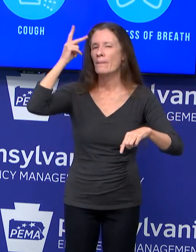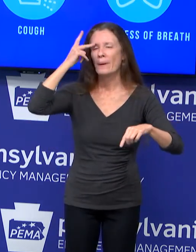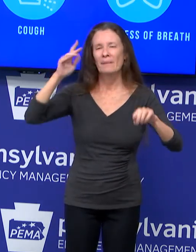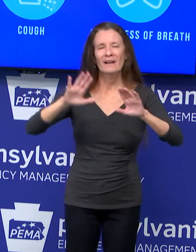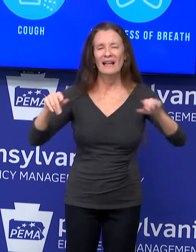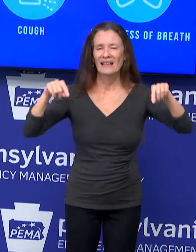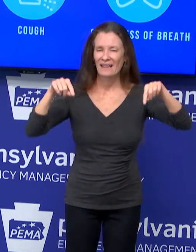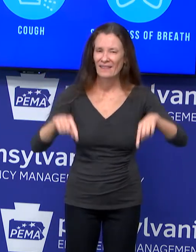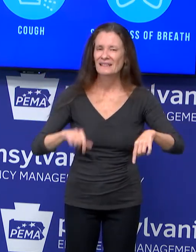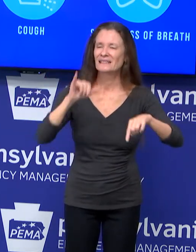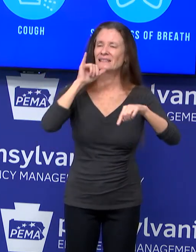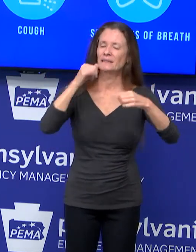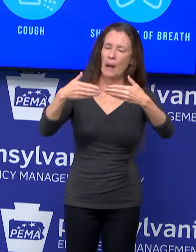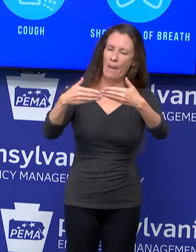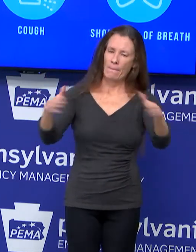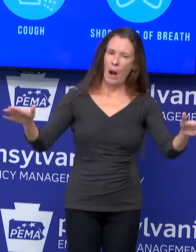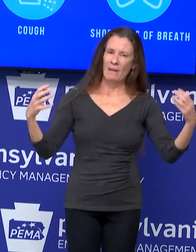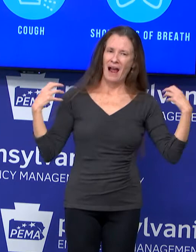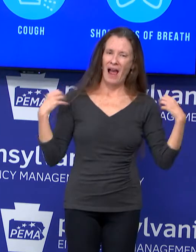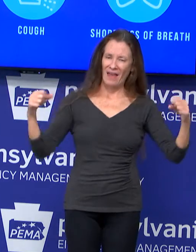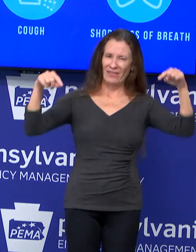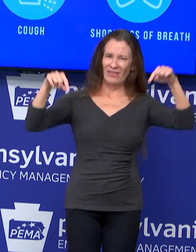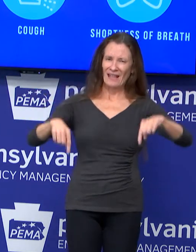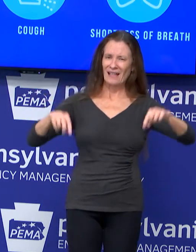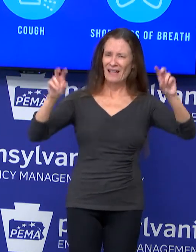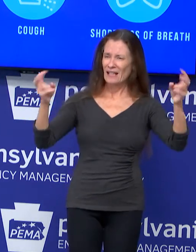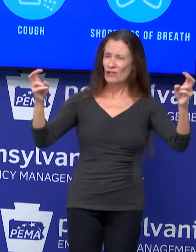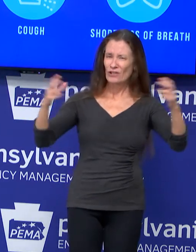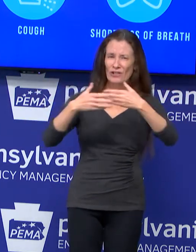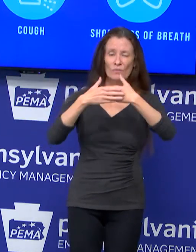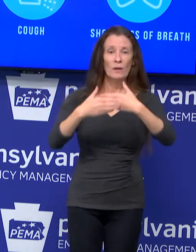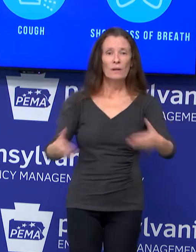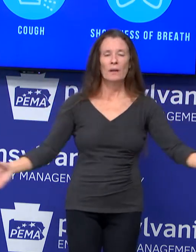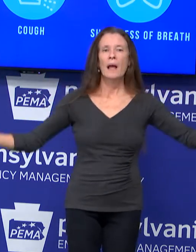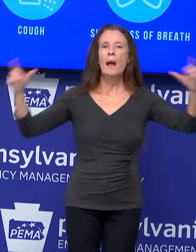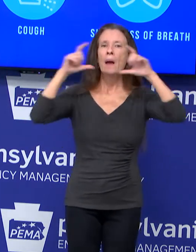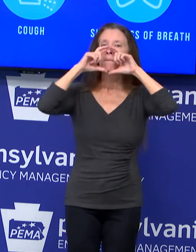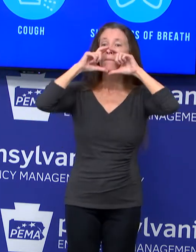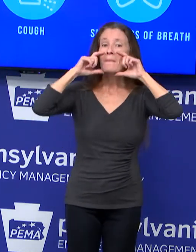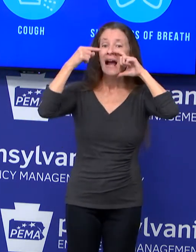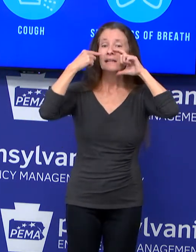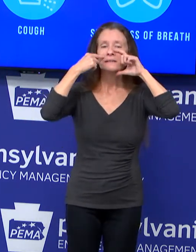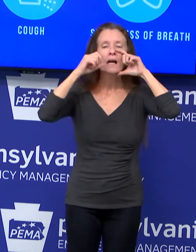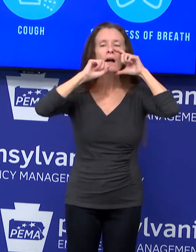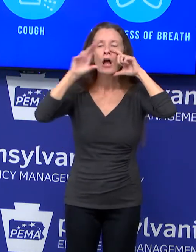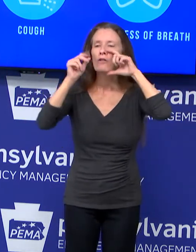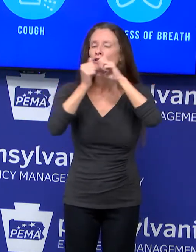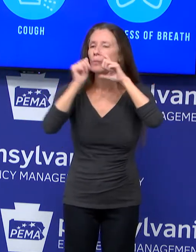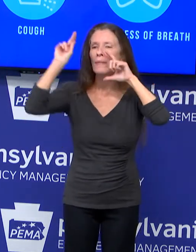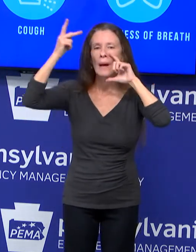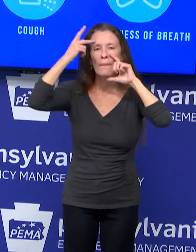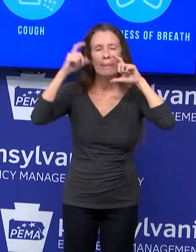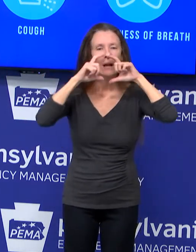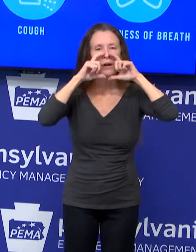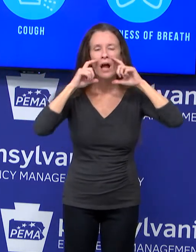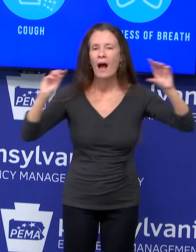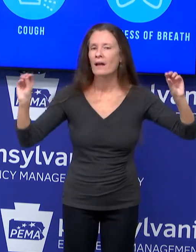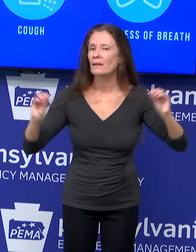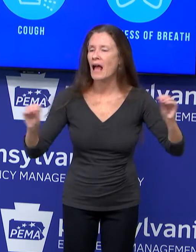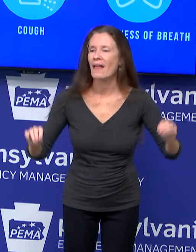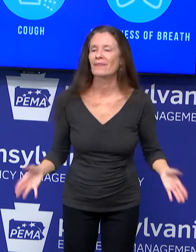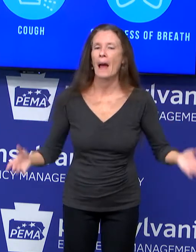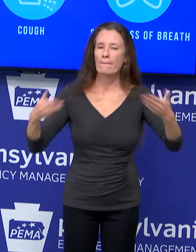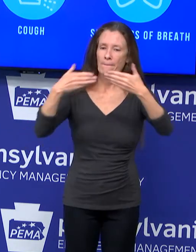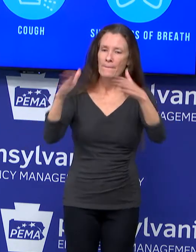Wearing a mask, wearing a mask is not a political statement. It's a public health measure to protect yourself, to protect